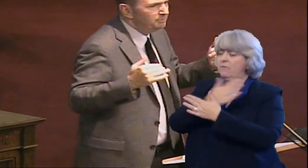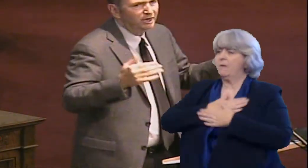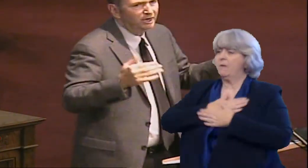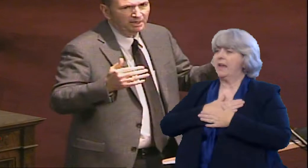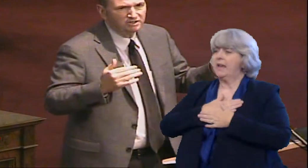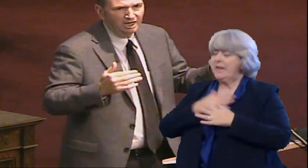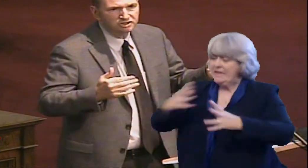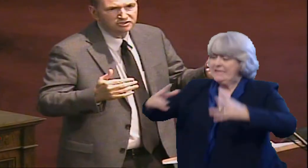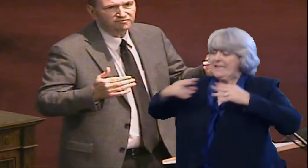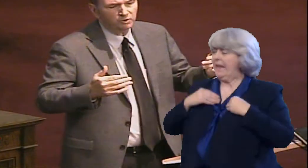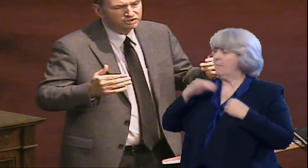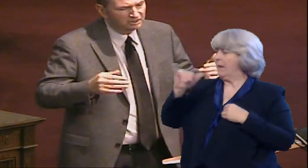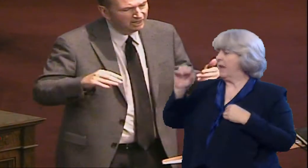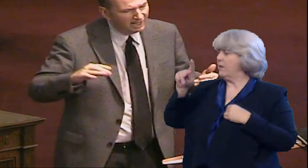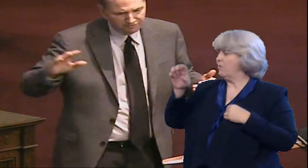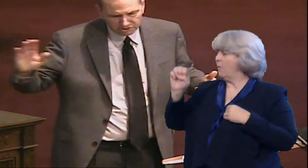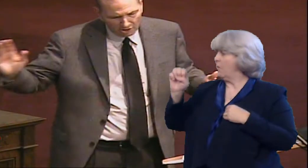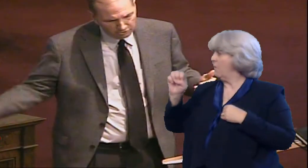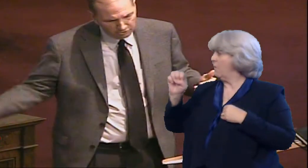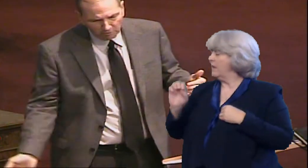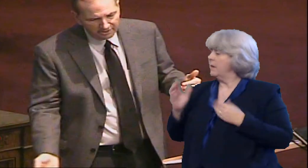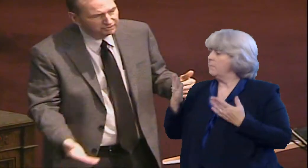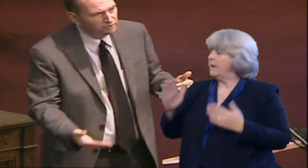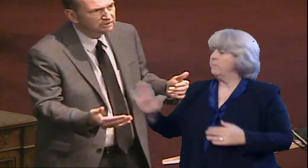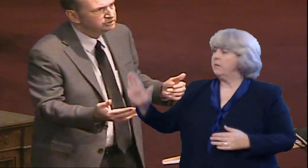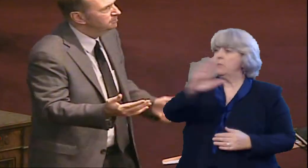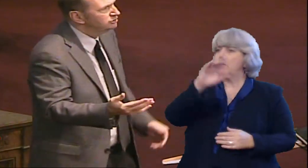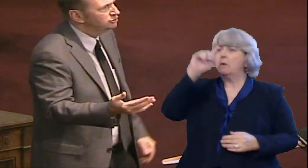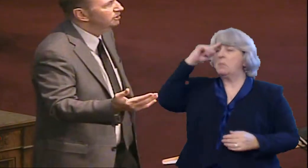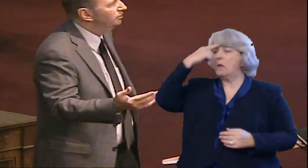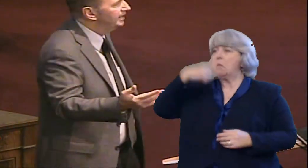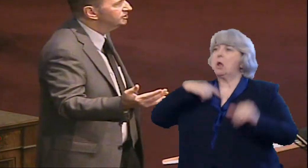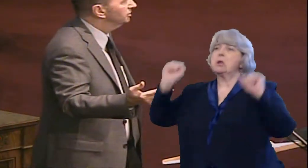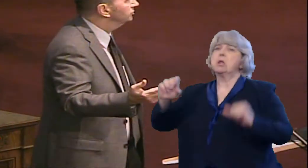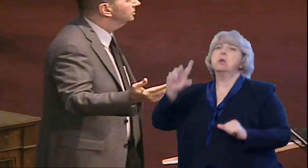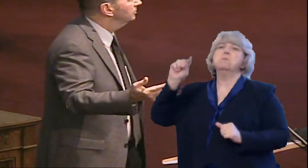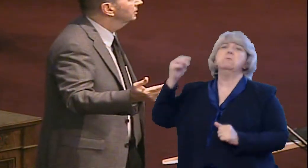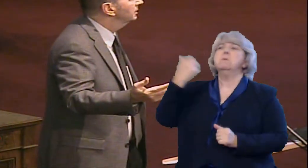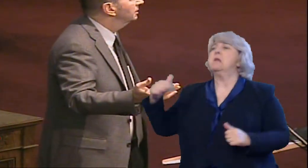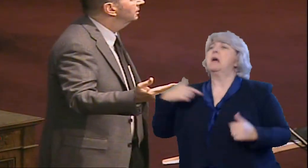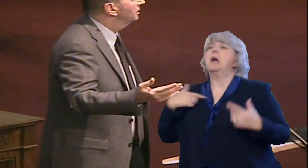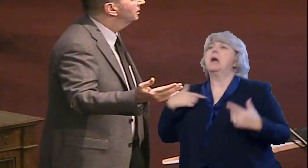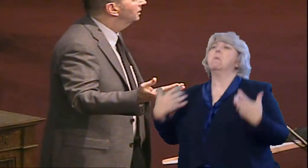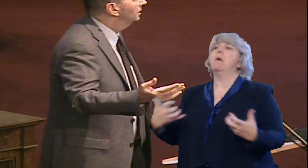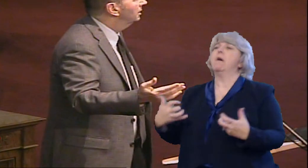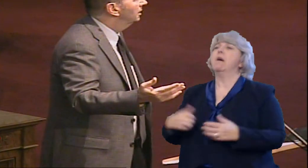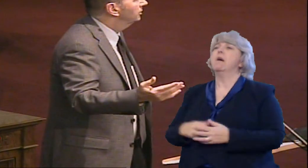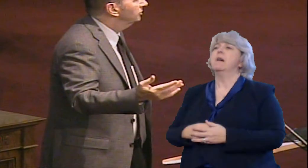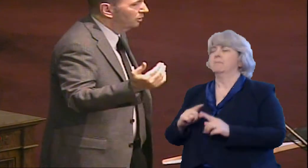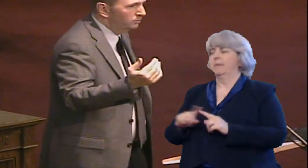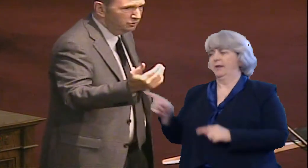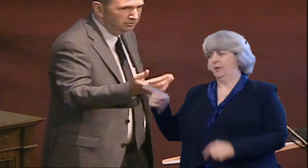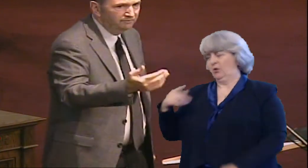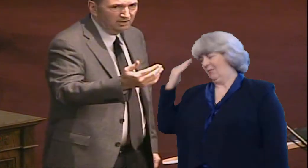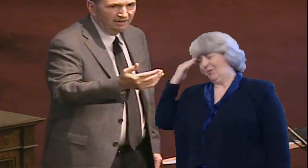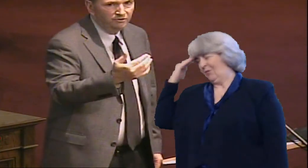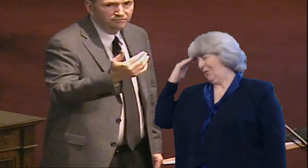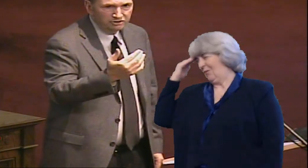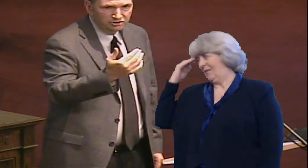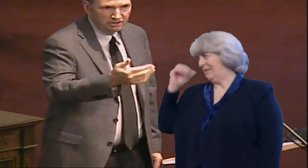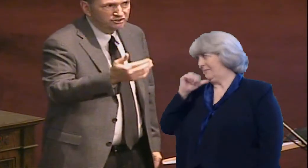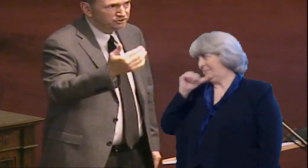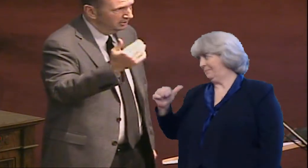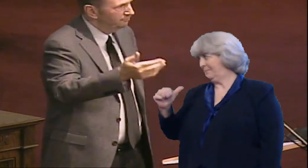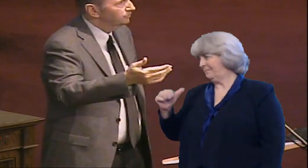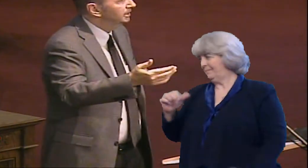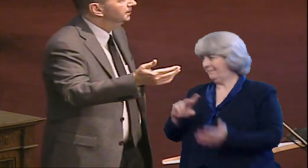Maybe your expectations of the Christian life is, you can do whatever you want to, but you know that's not true. You know, when you give your life over